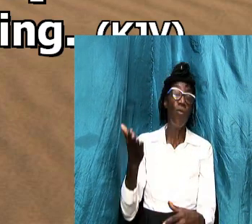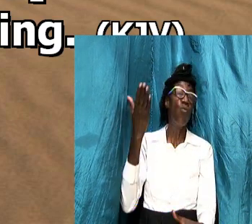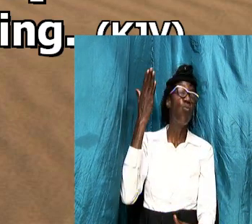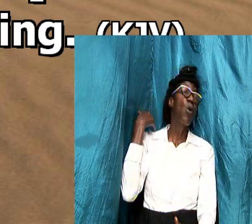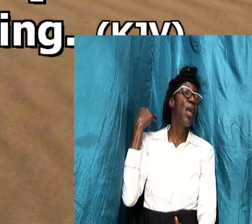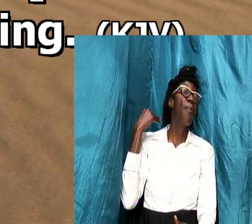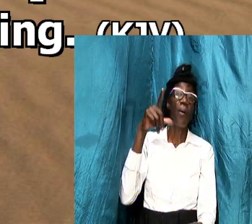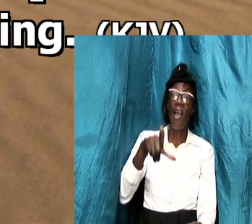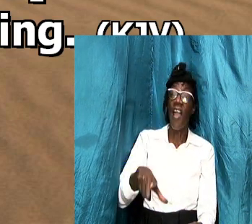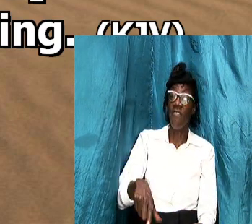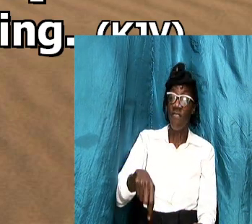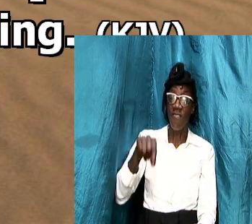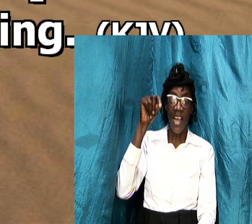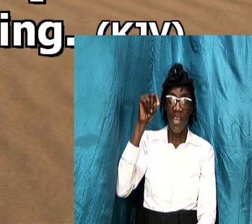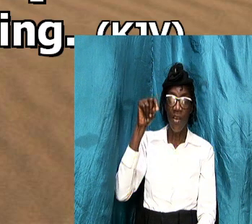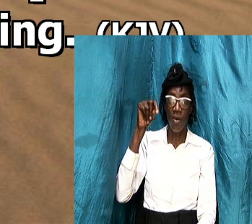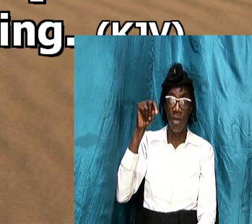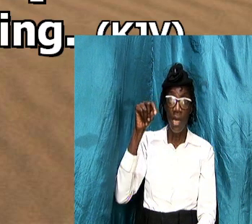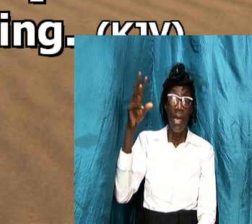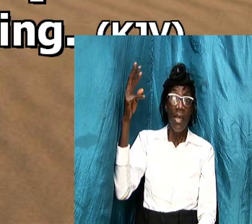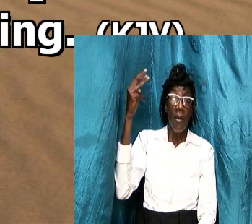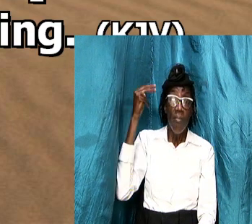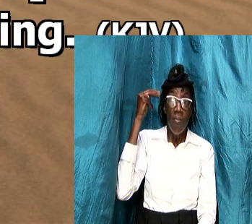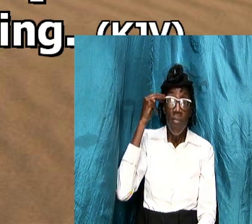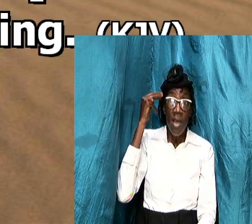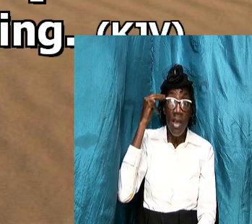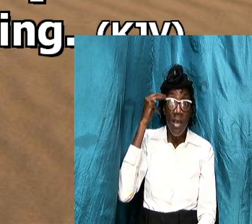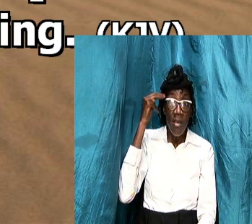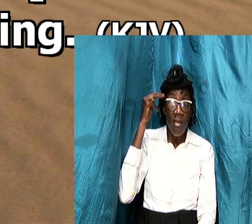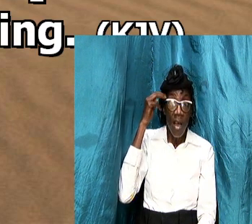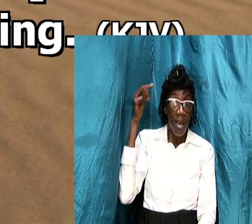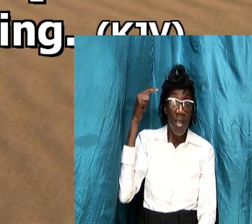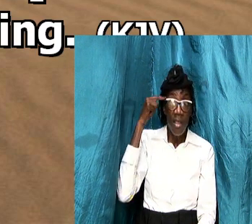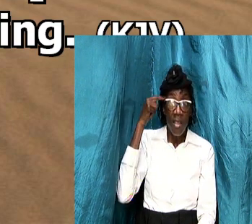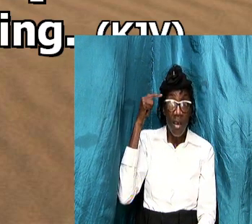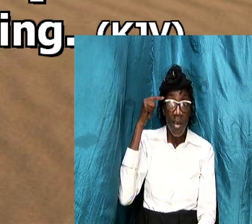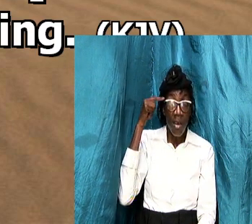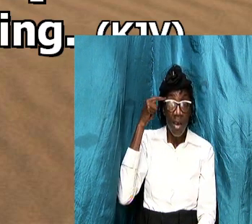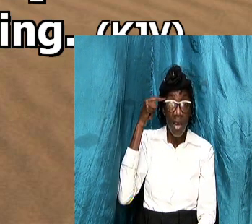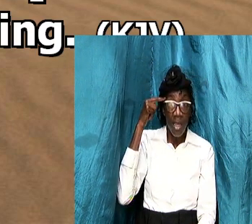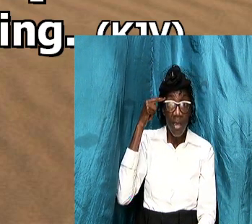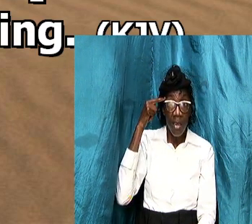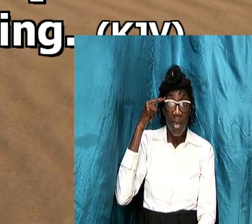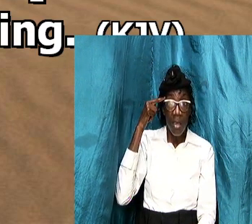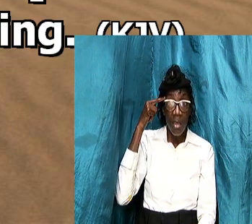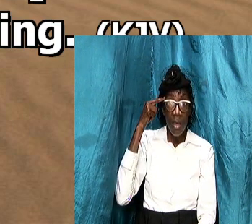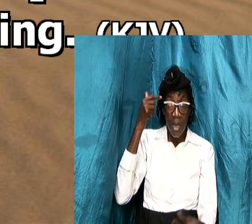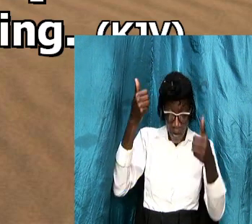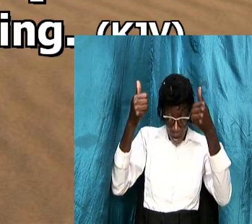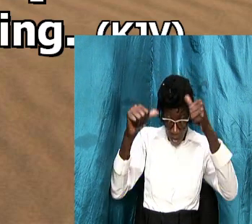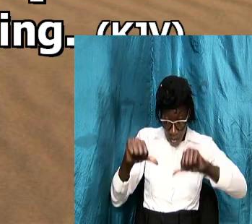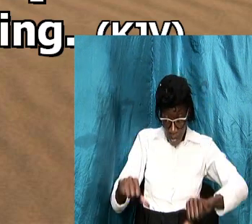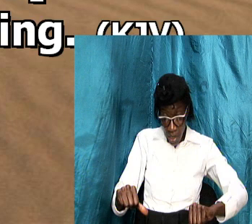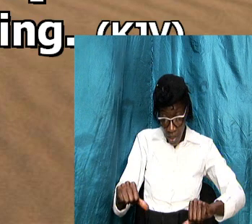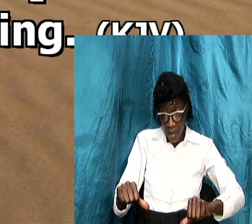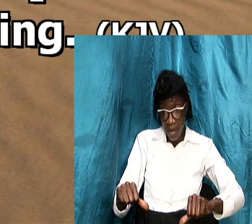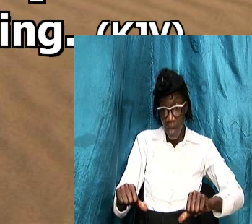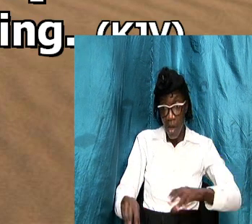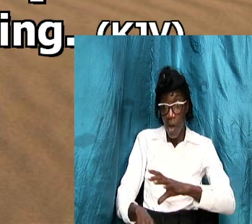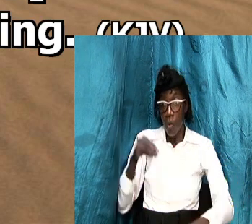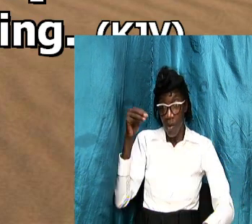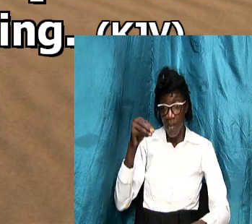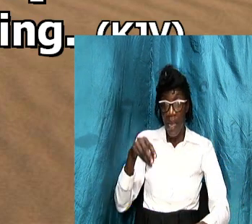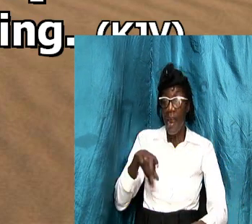in terms of the mental capacity in terms of potential outside of physical potential because